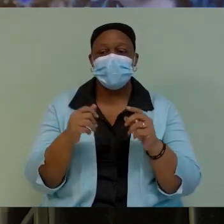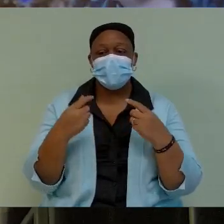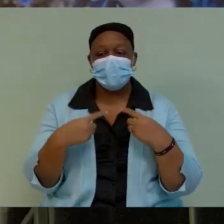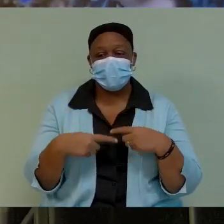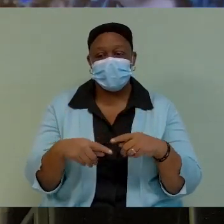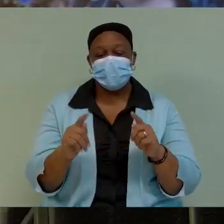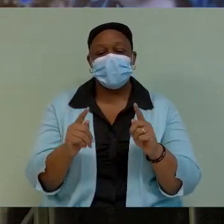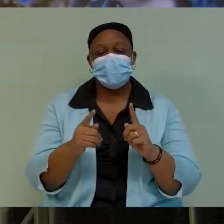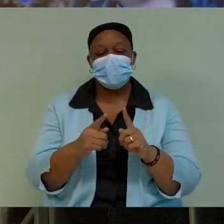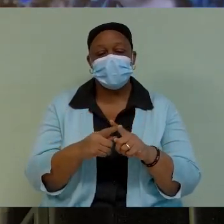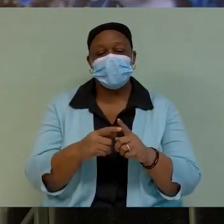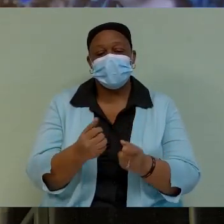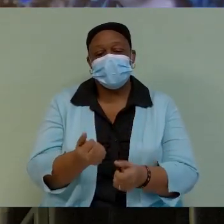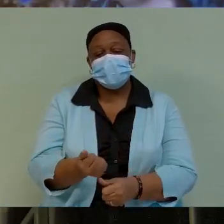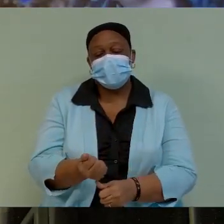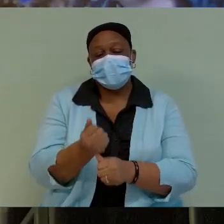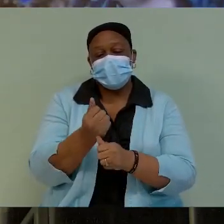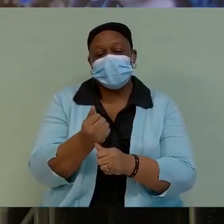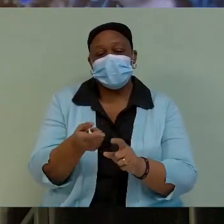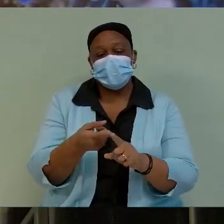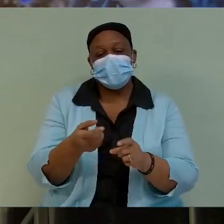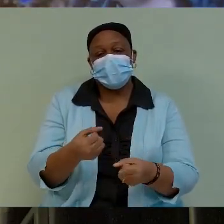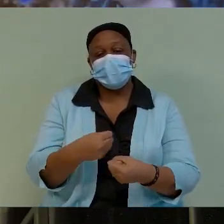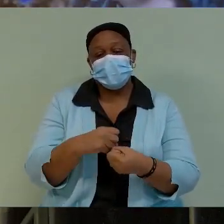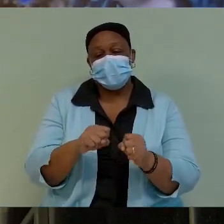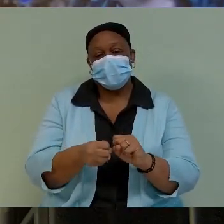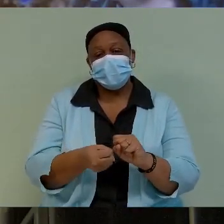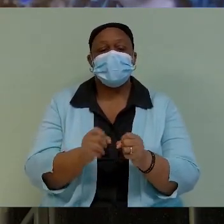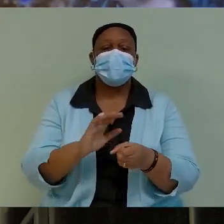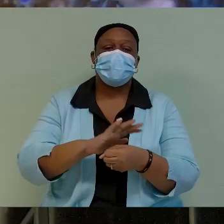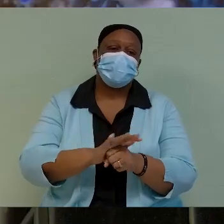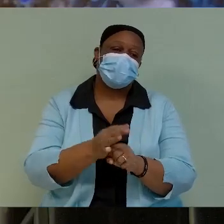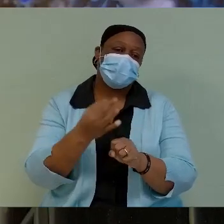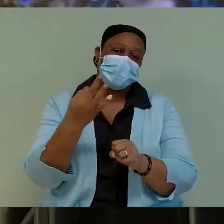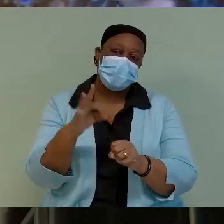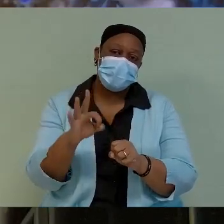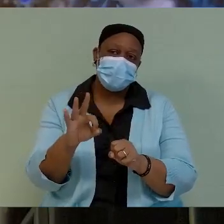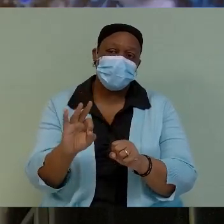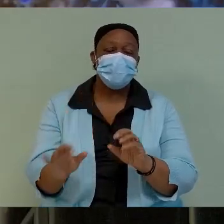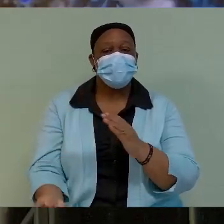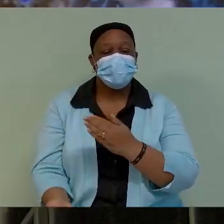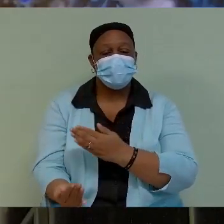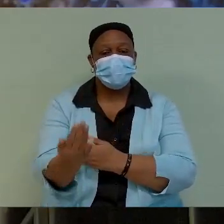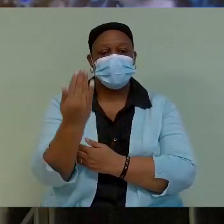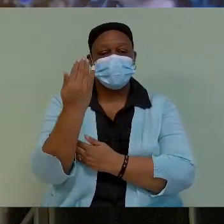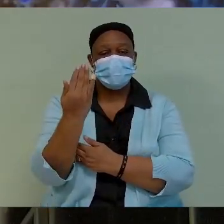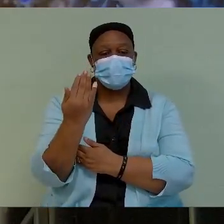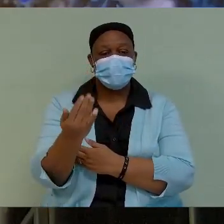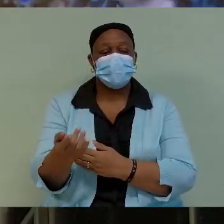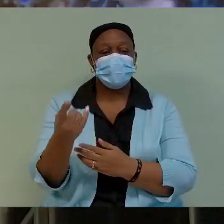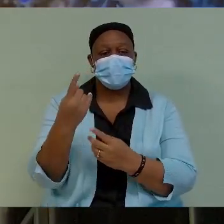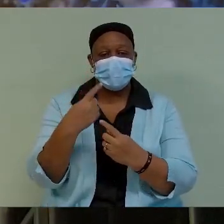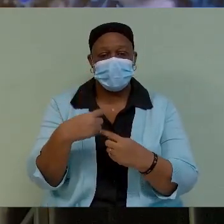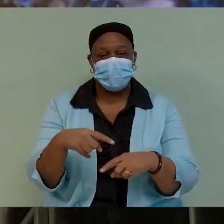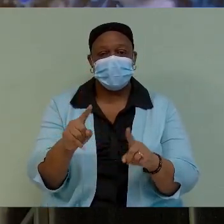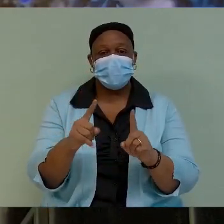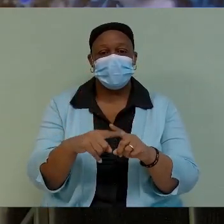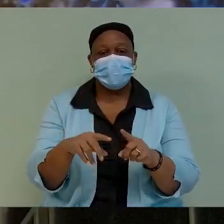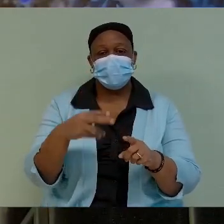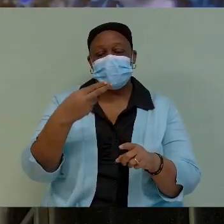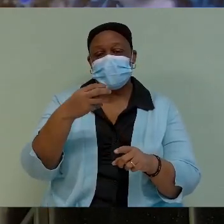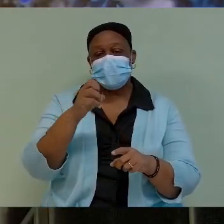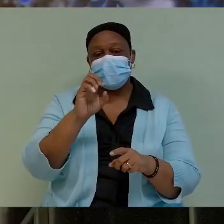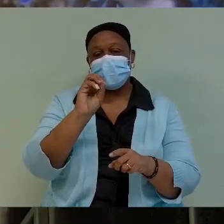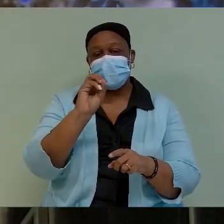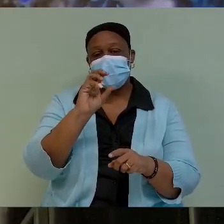of the Ministry of Health to our fight against COVID-19. This morning, I was part of the HEOC